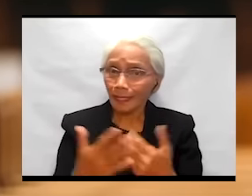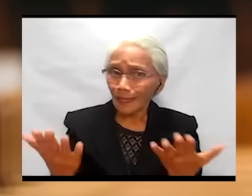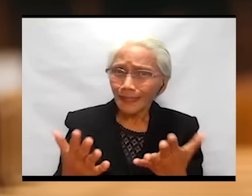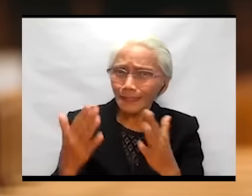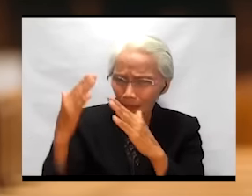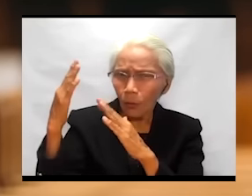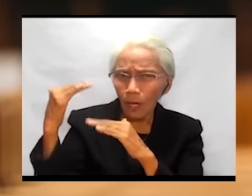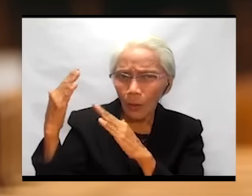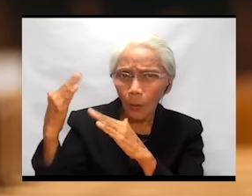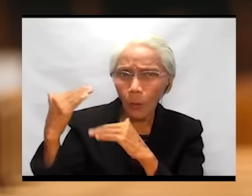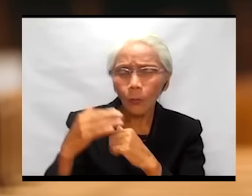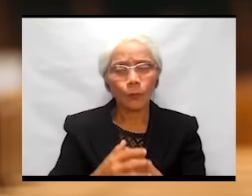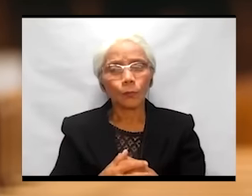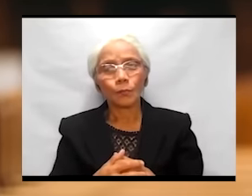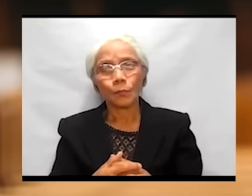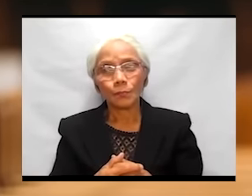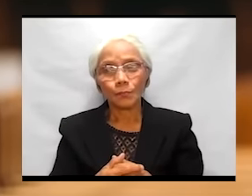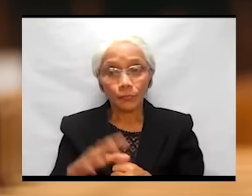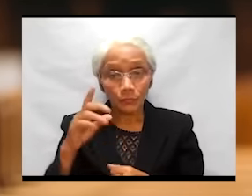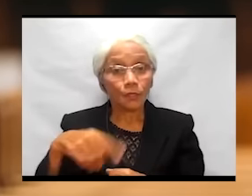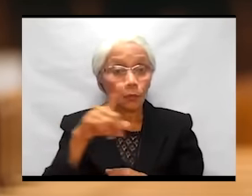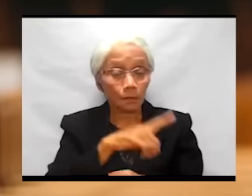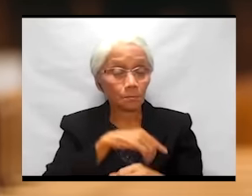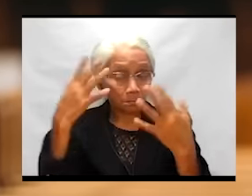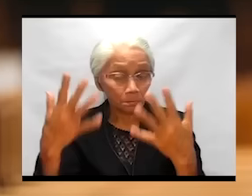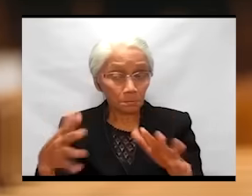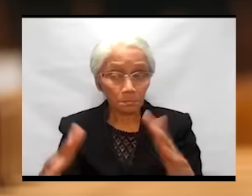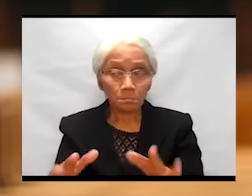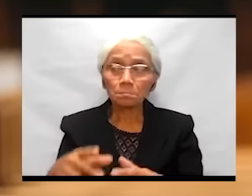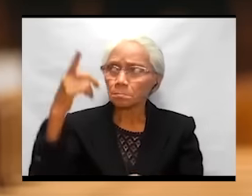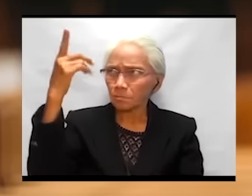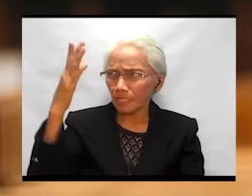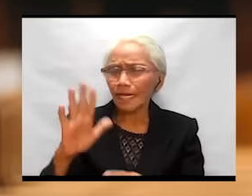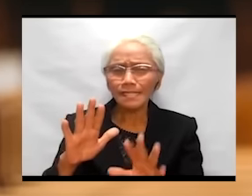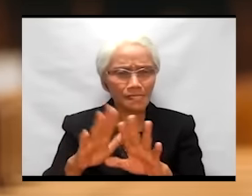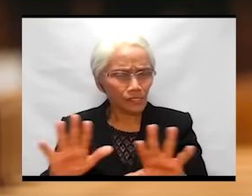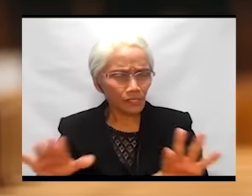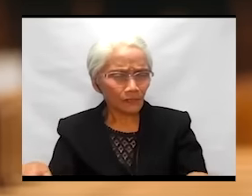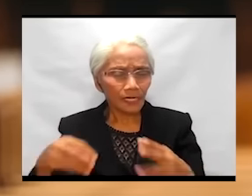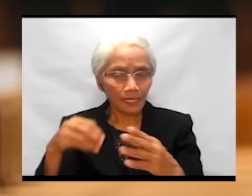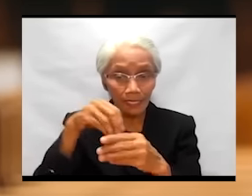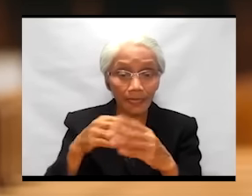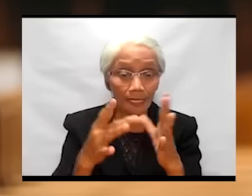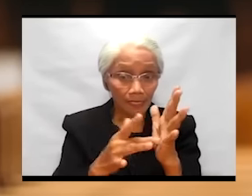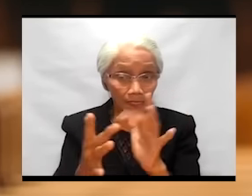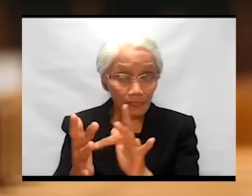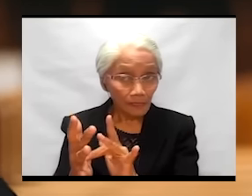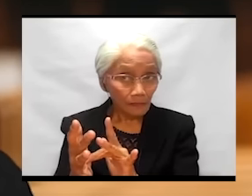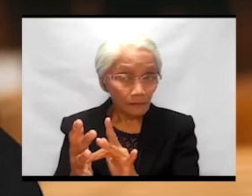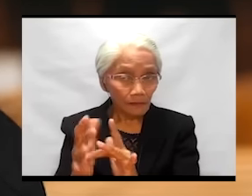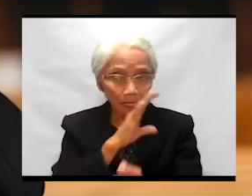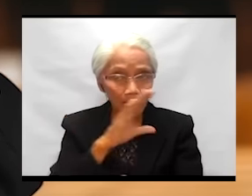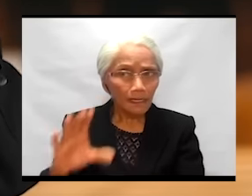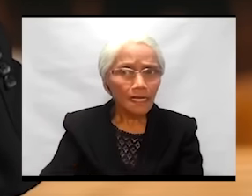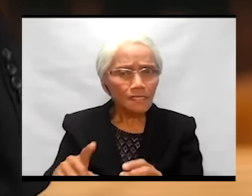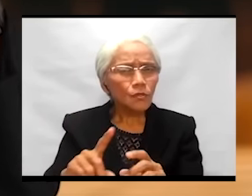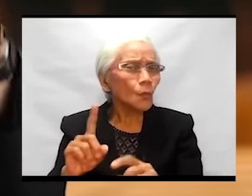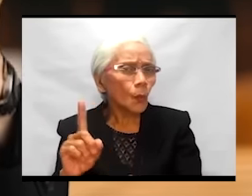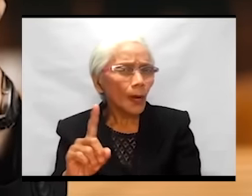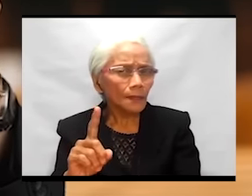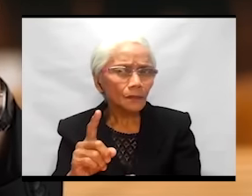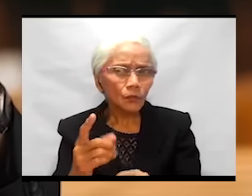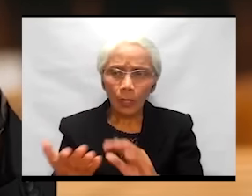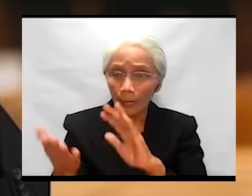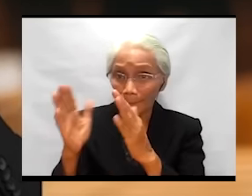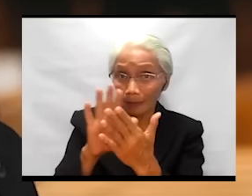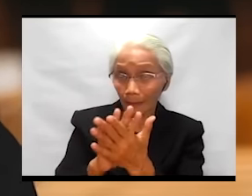This is our hope. We are already God's children now in Jesus Christ. What we shall later